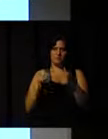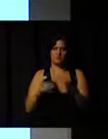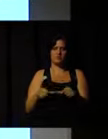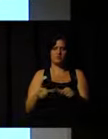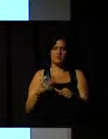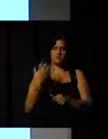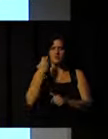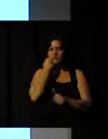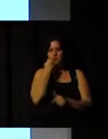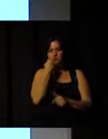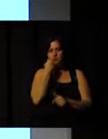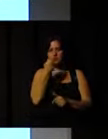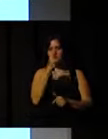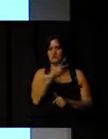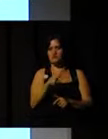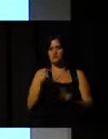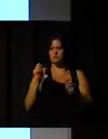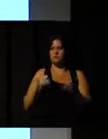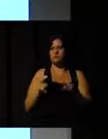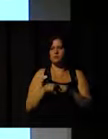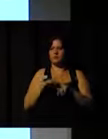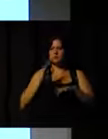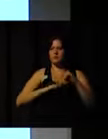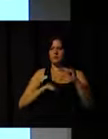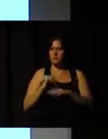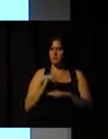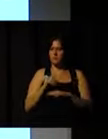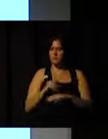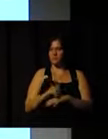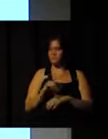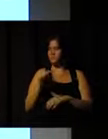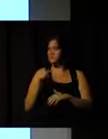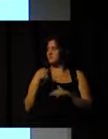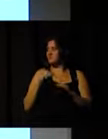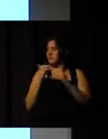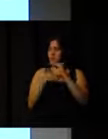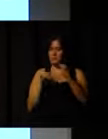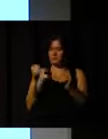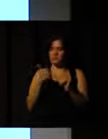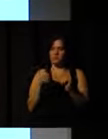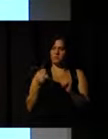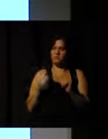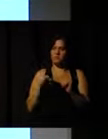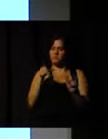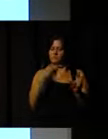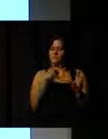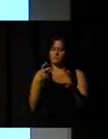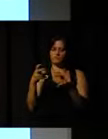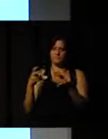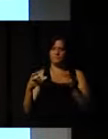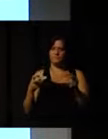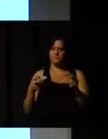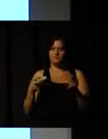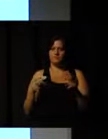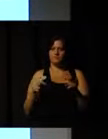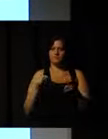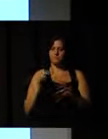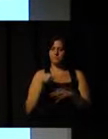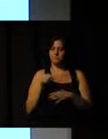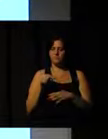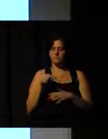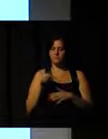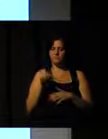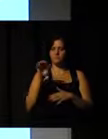certain kind of competence and skills. And then, we need a process of validations. As you can see, the error